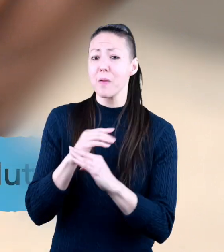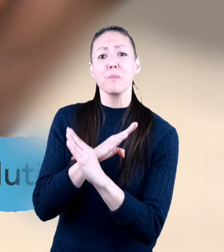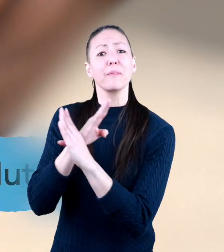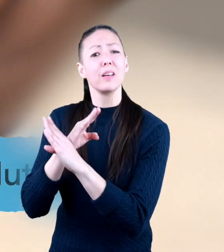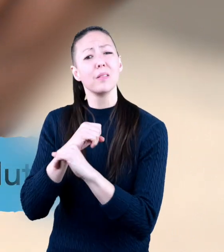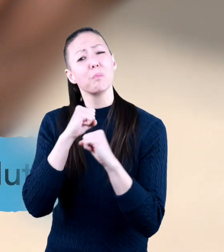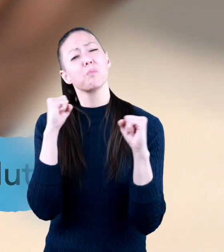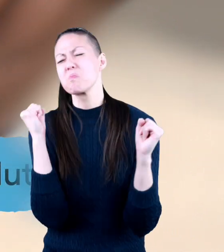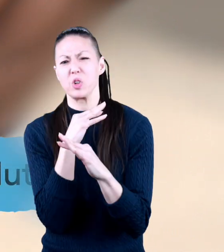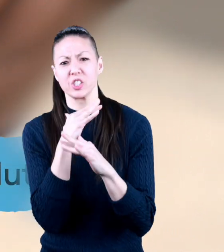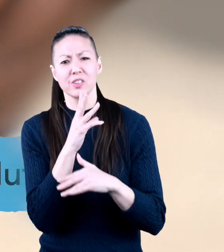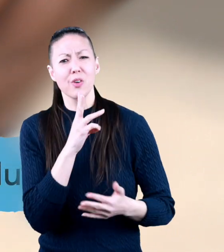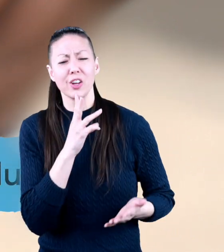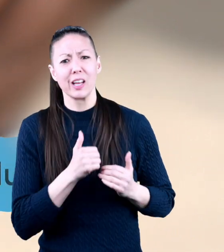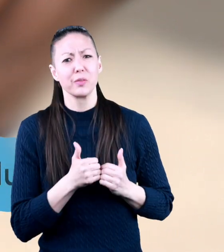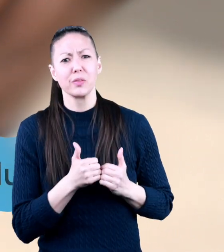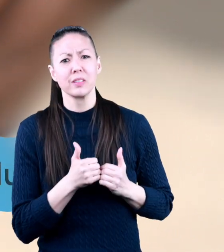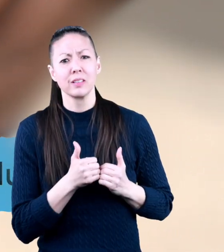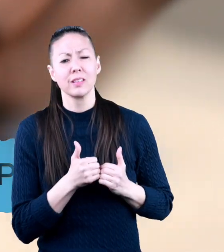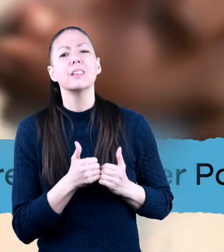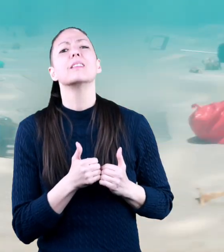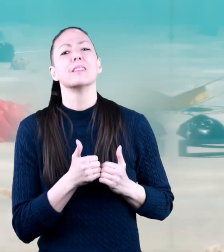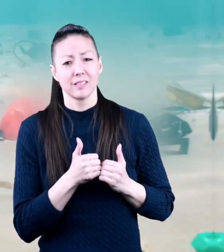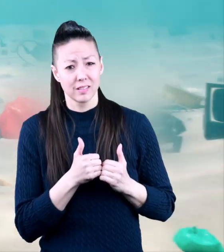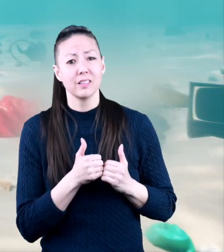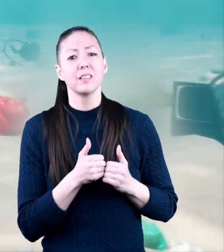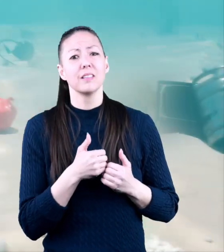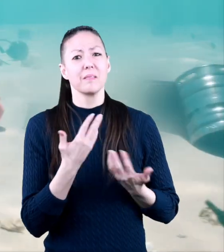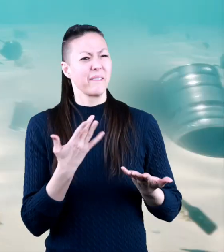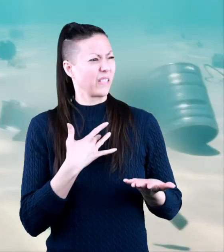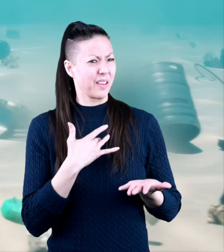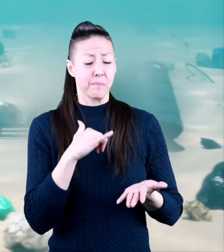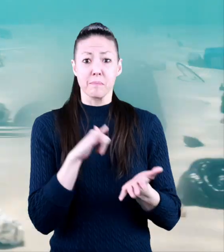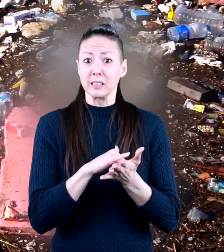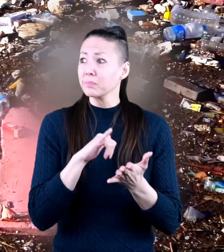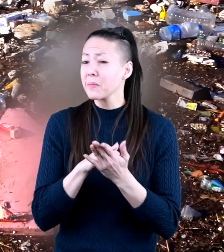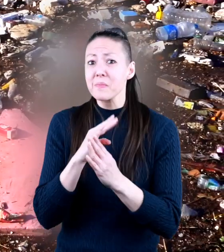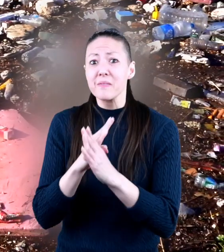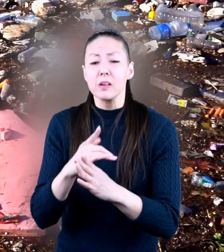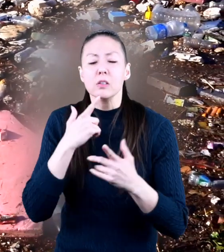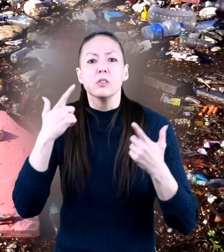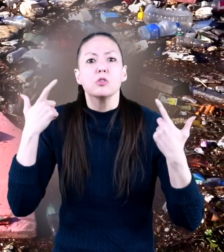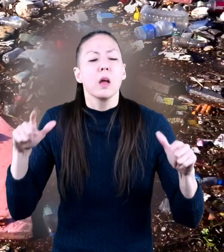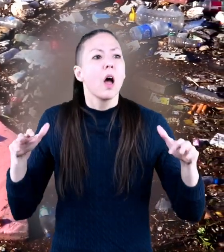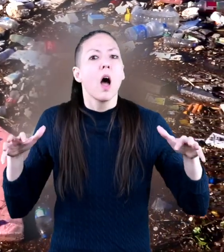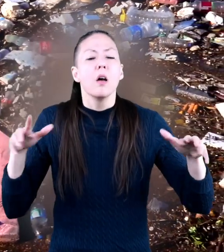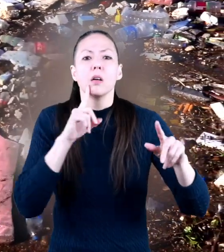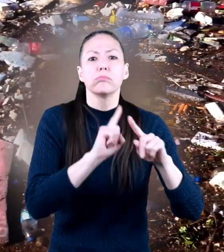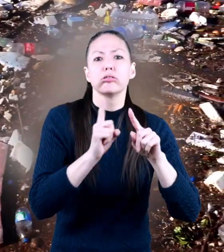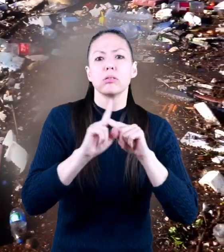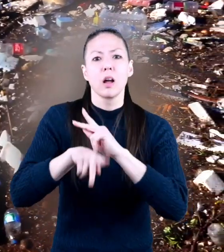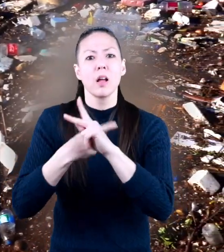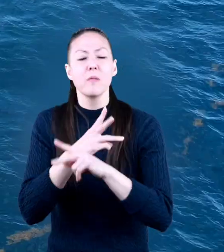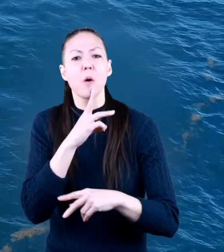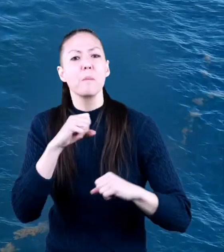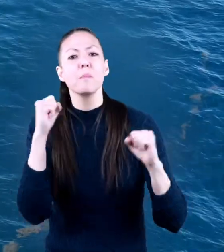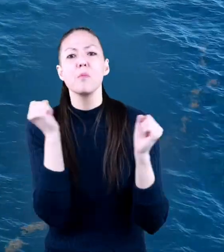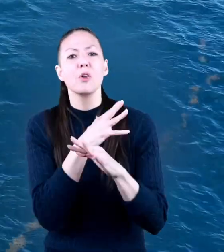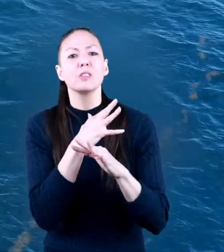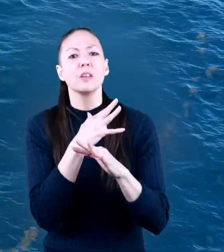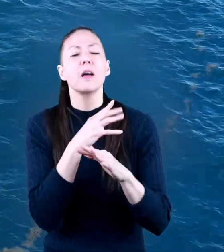ways to prevent water pollution although it might not be possible for you to prevent all types of water pollution